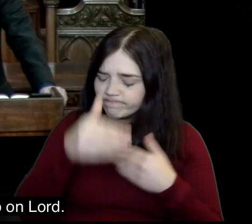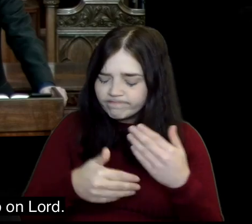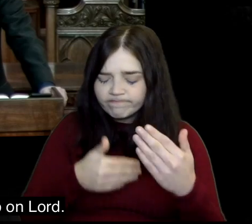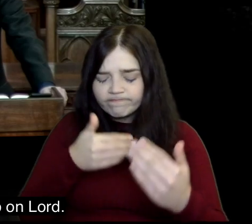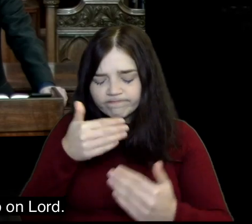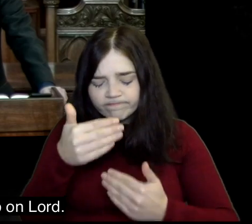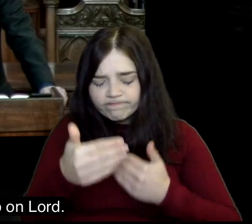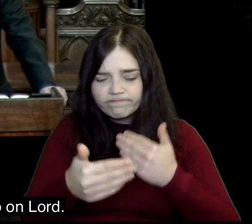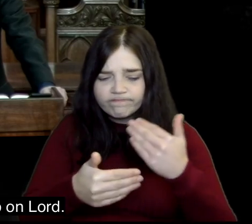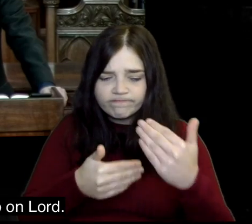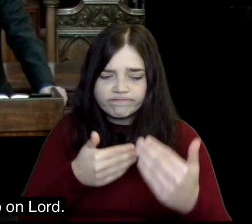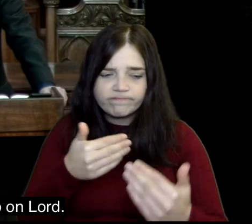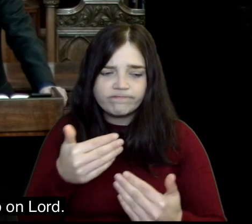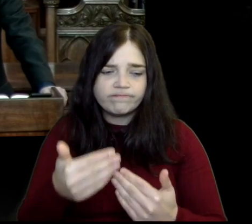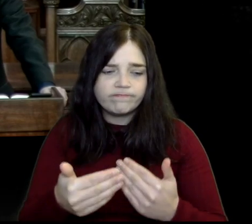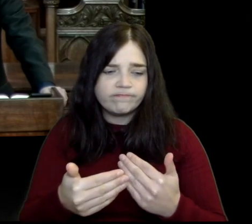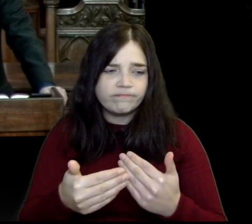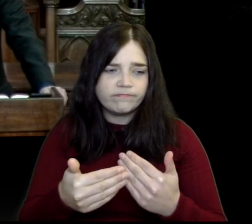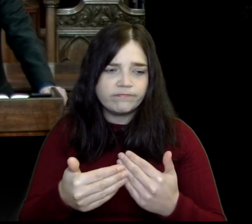We have tried to go on